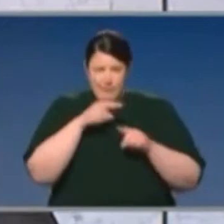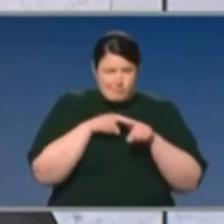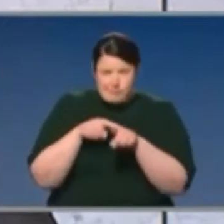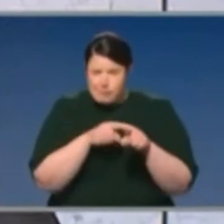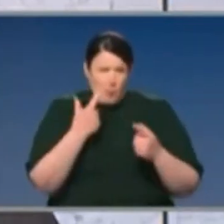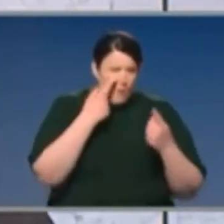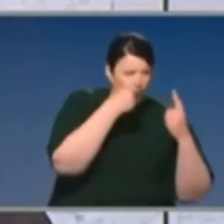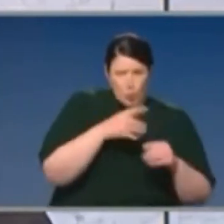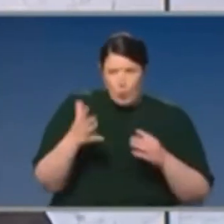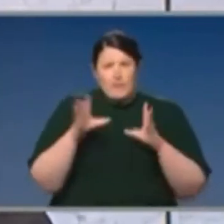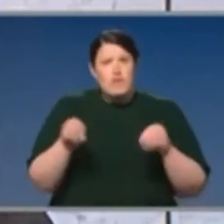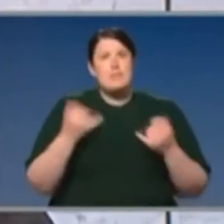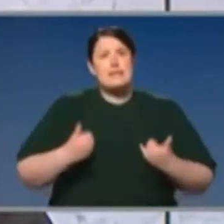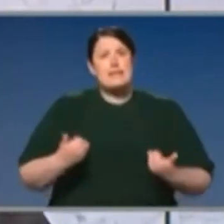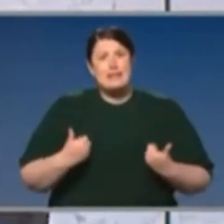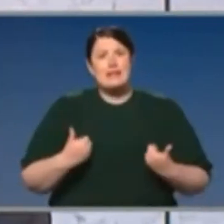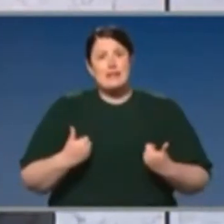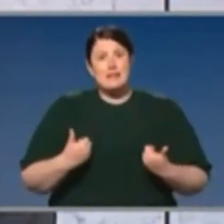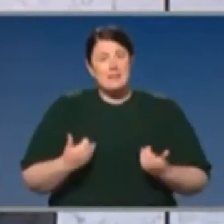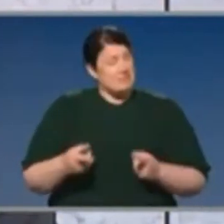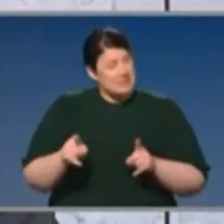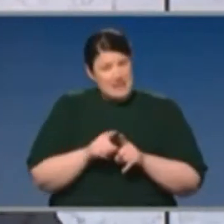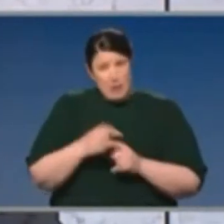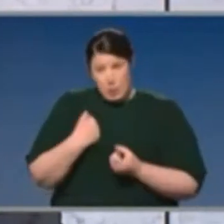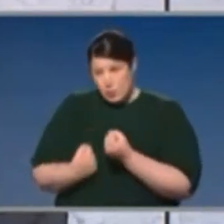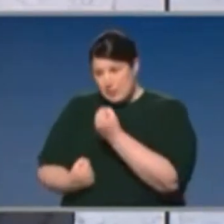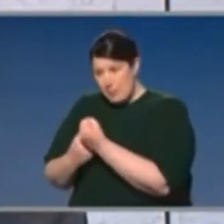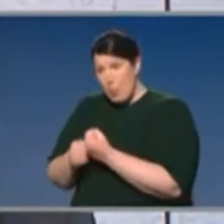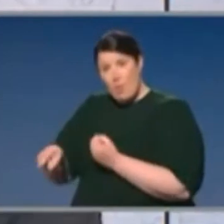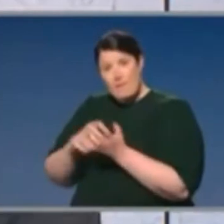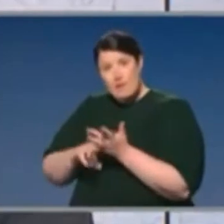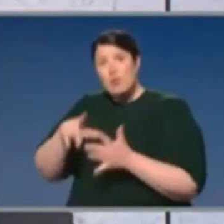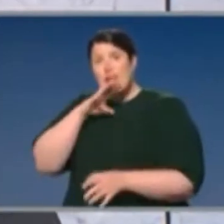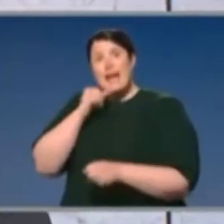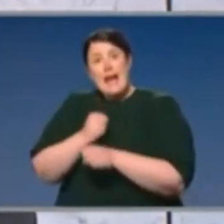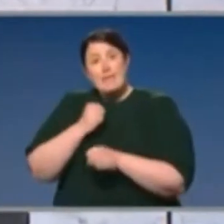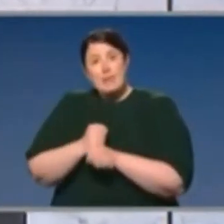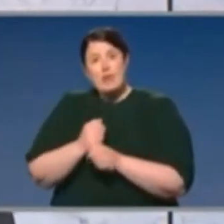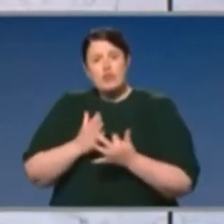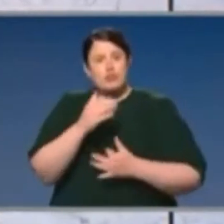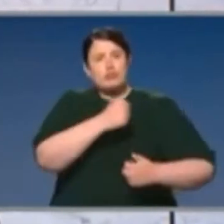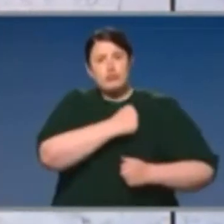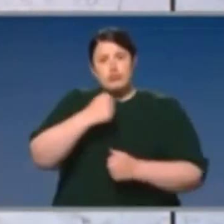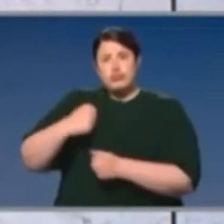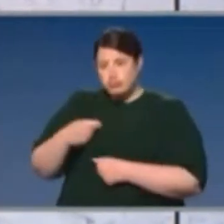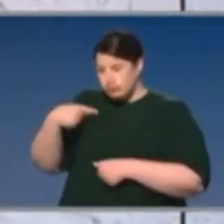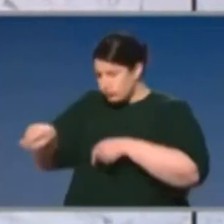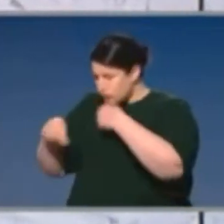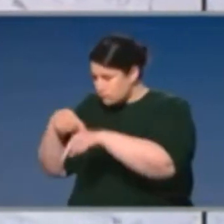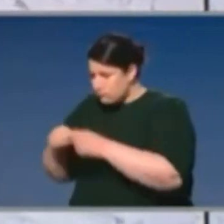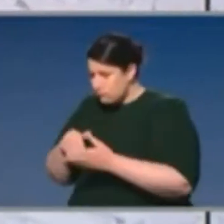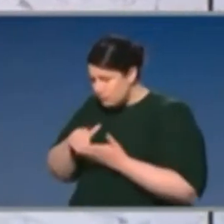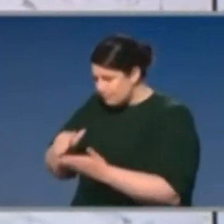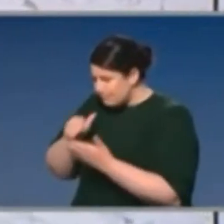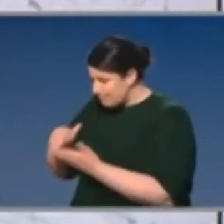and we want to provide support as we already have to the Victorian Government through the ADF support that was put in to